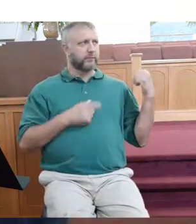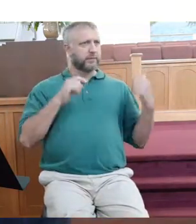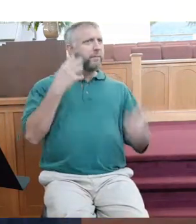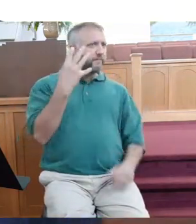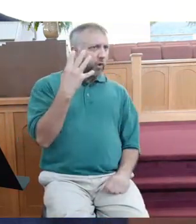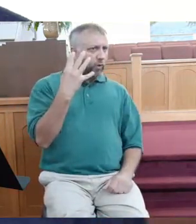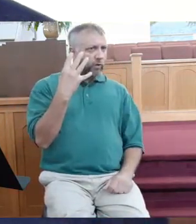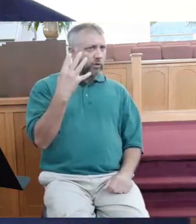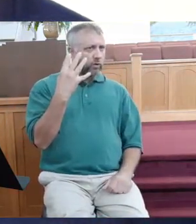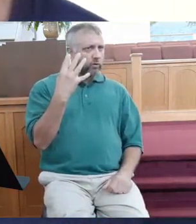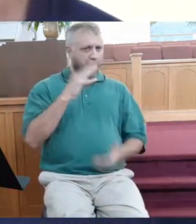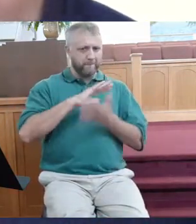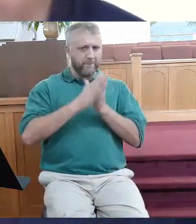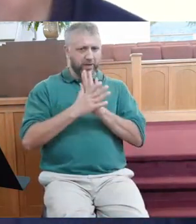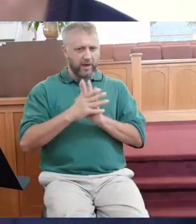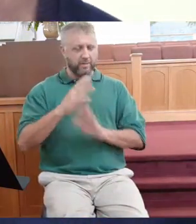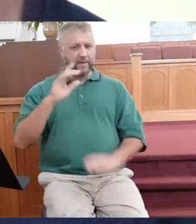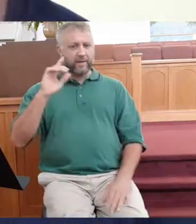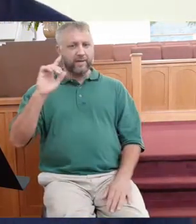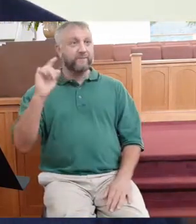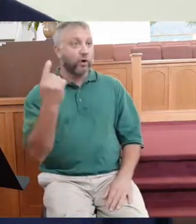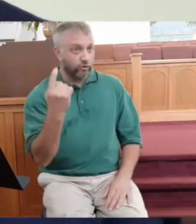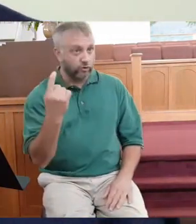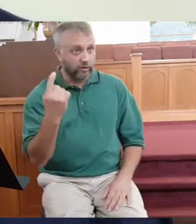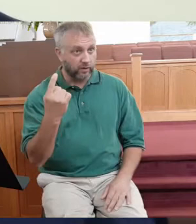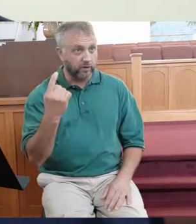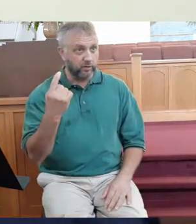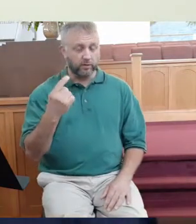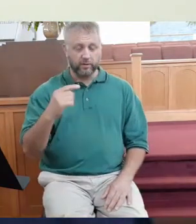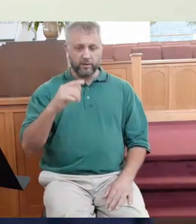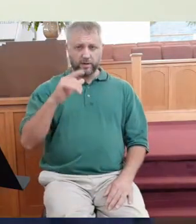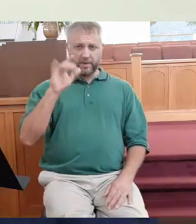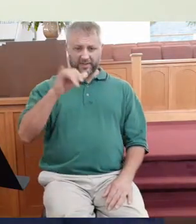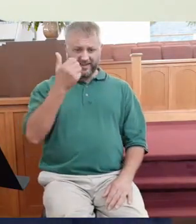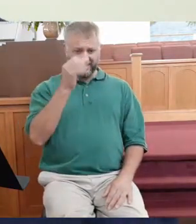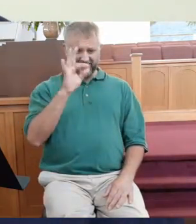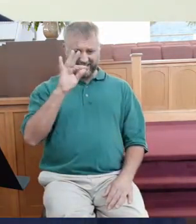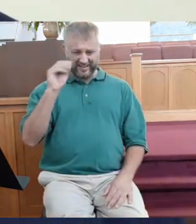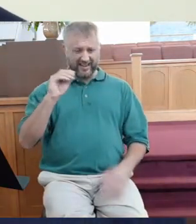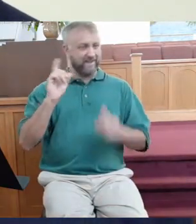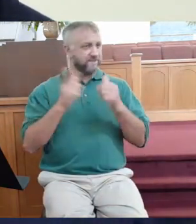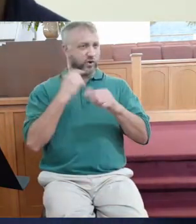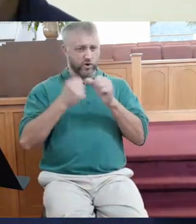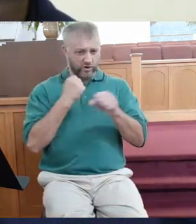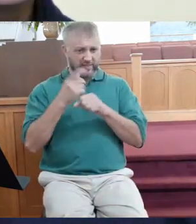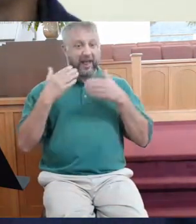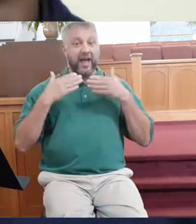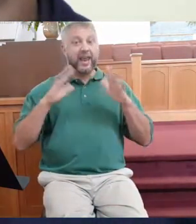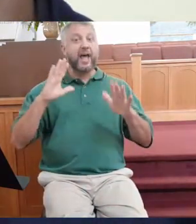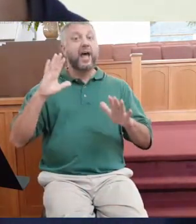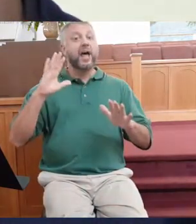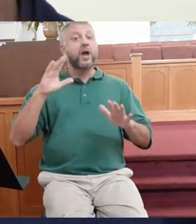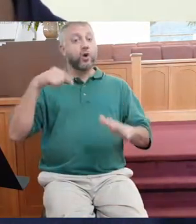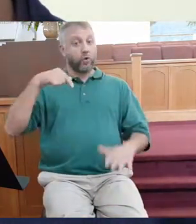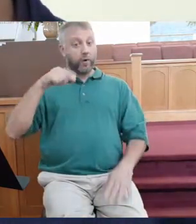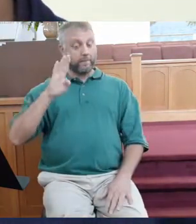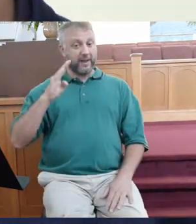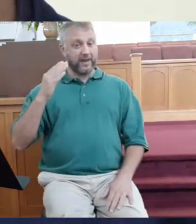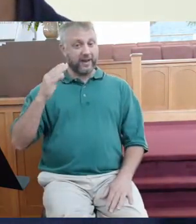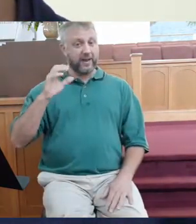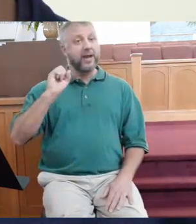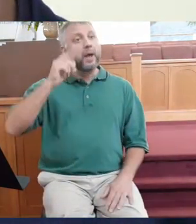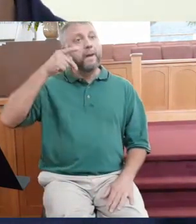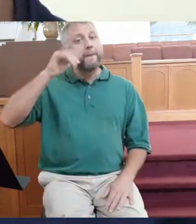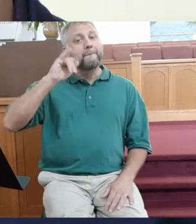four downs to make a first down. But in this game, in that year, 1990 was the first year that they allowed for the quarterback